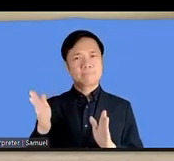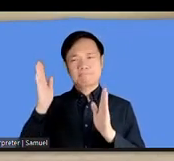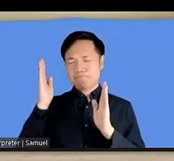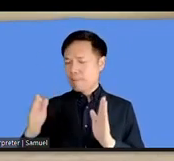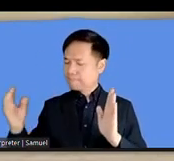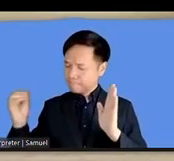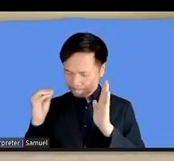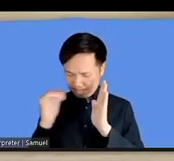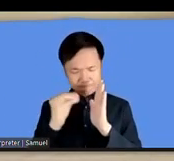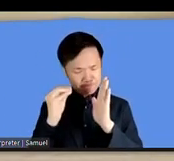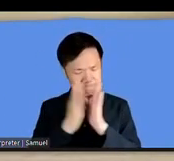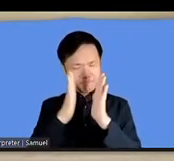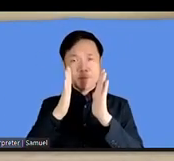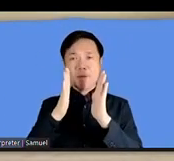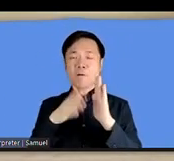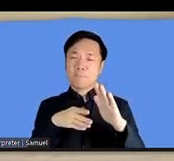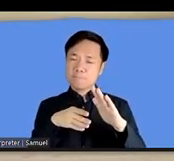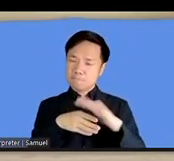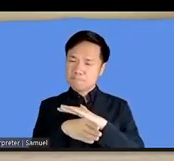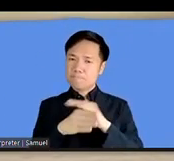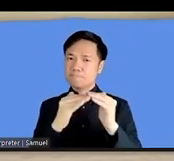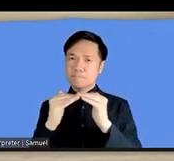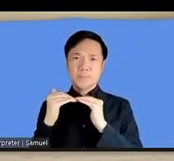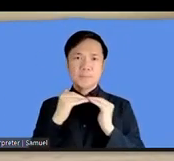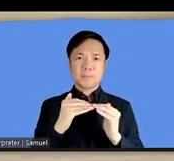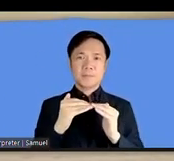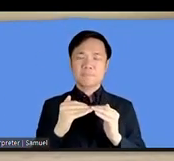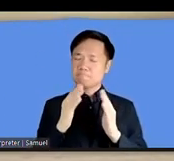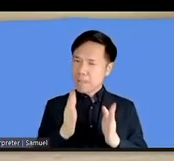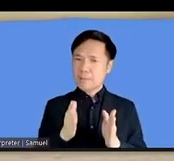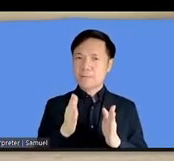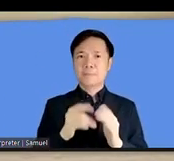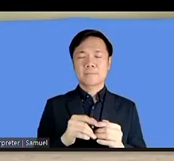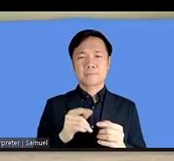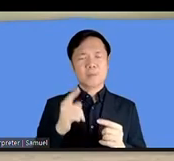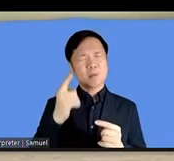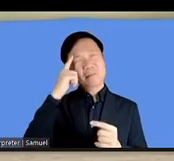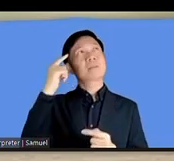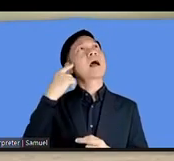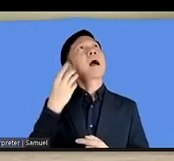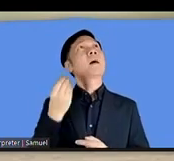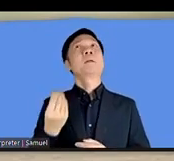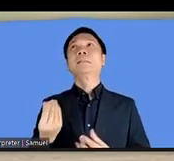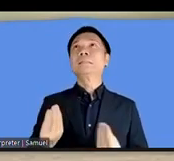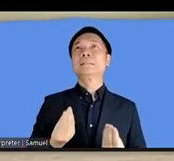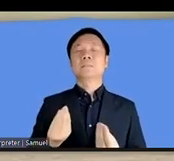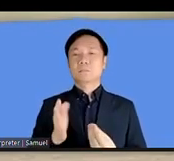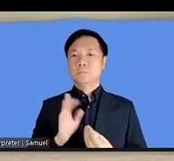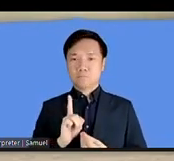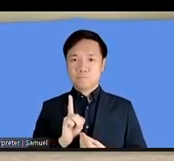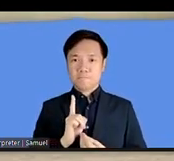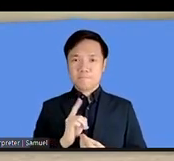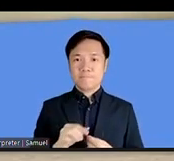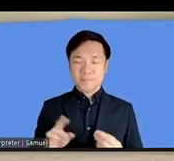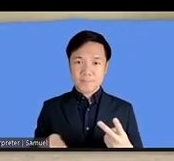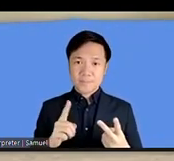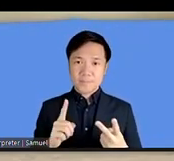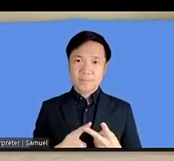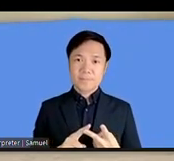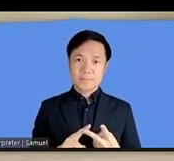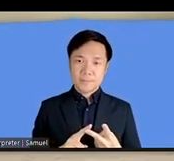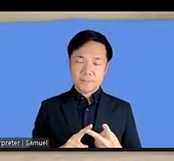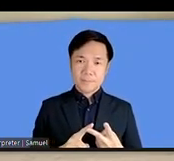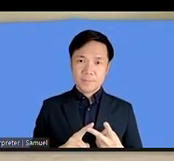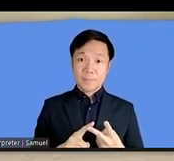with disabilities and second and main thing the one key lesson if if the people in this